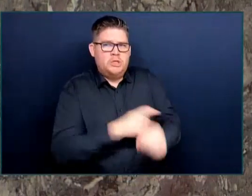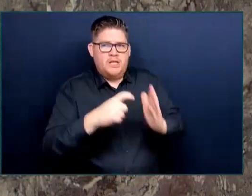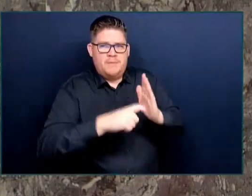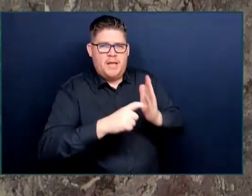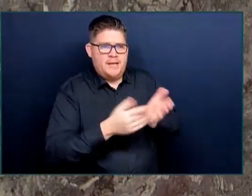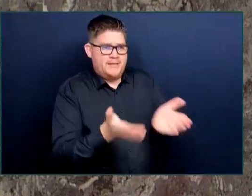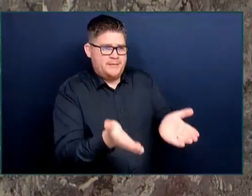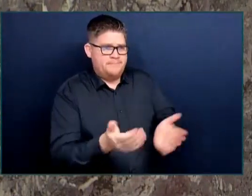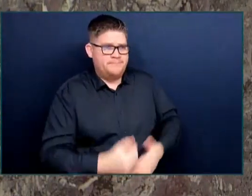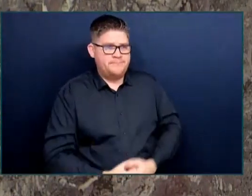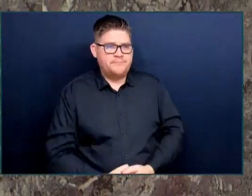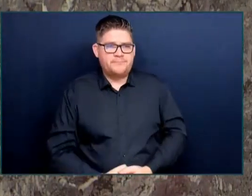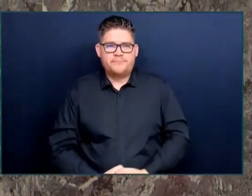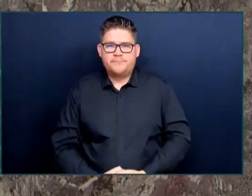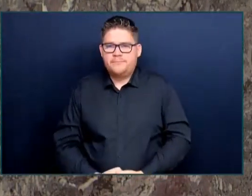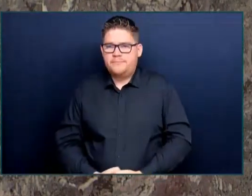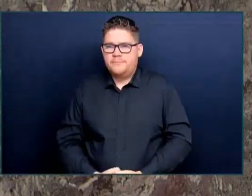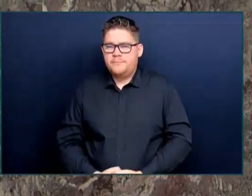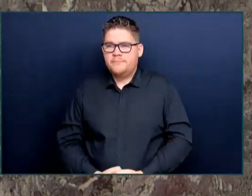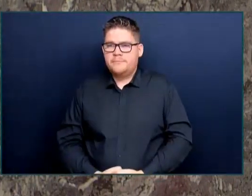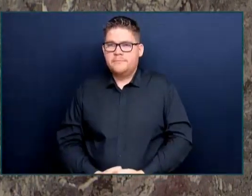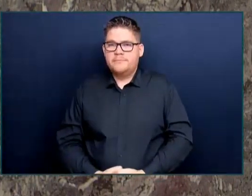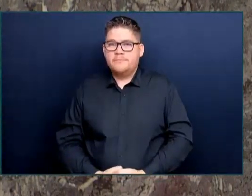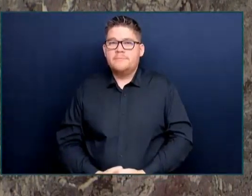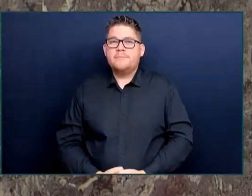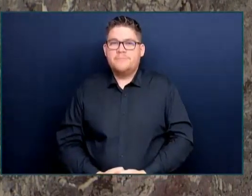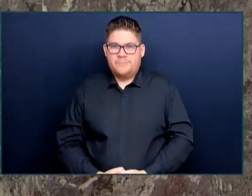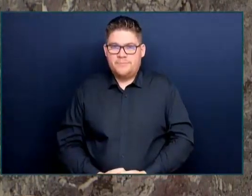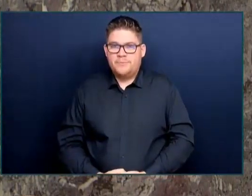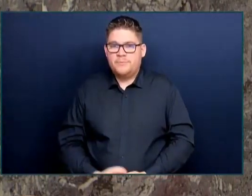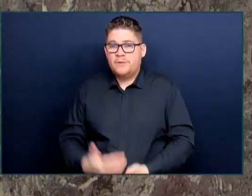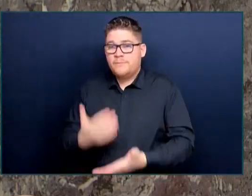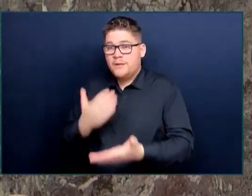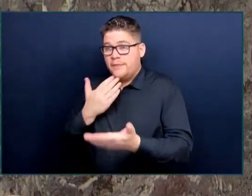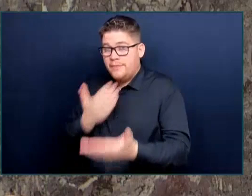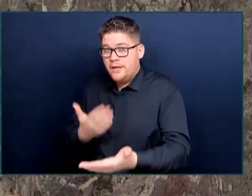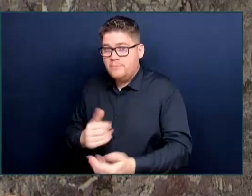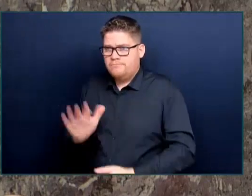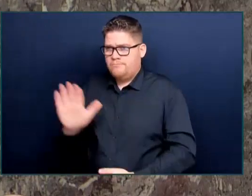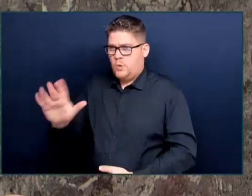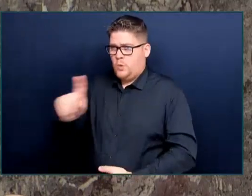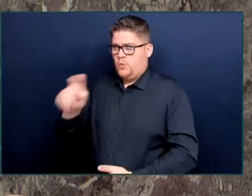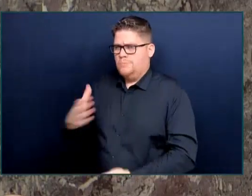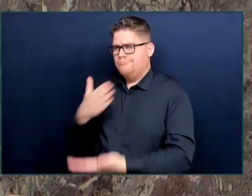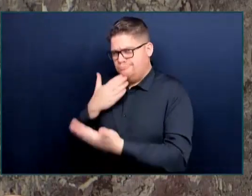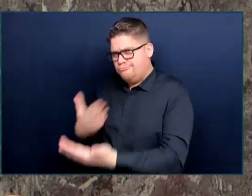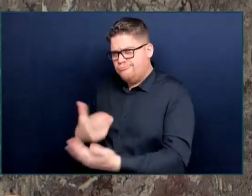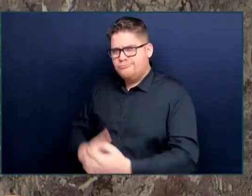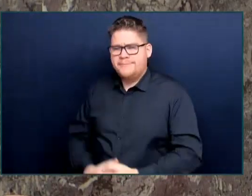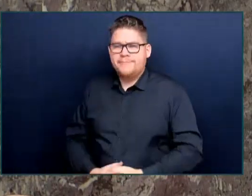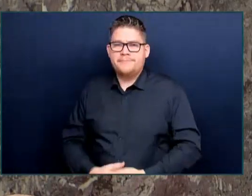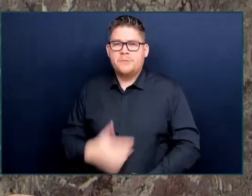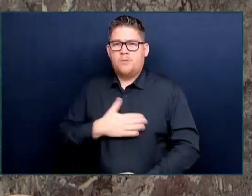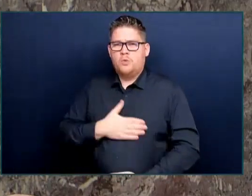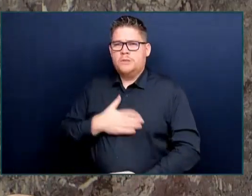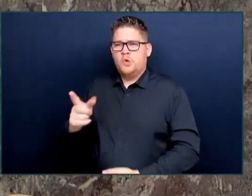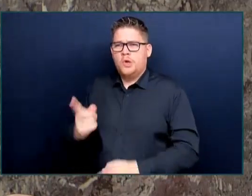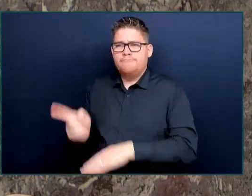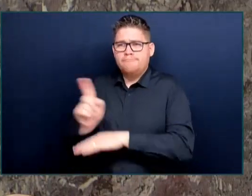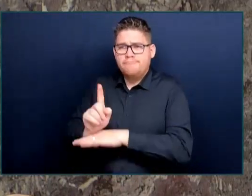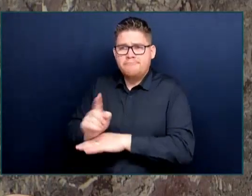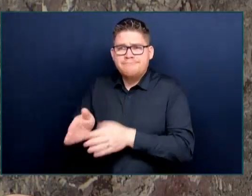Thank you, Honourable Speaker. Thank you to the member for the question. I appreciate his interest and his passion for this topic and one that our government shares.